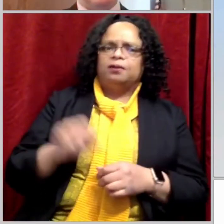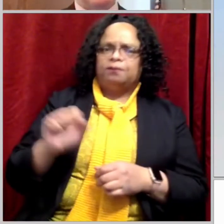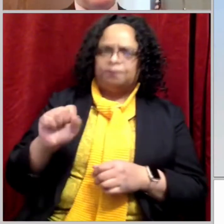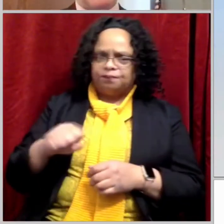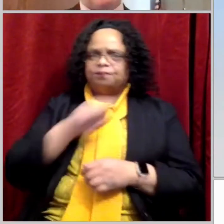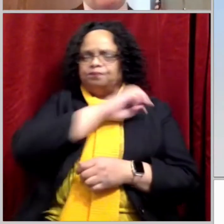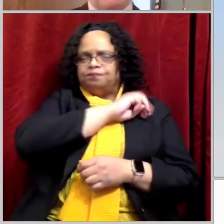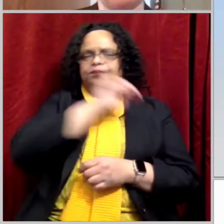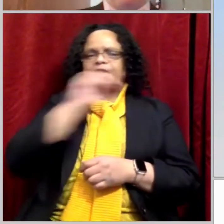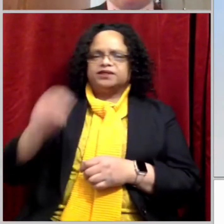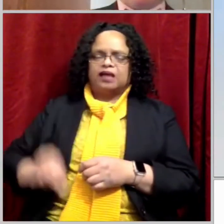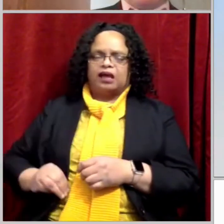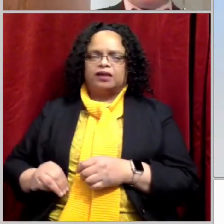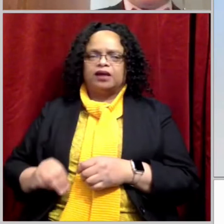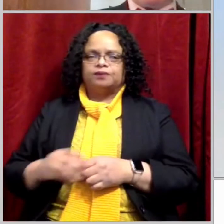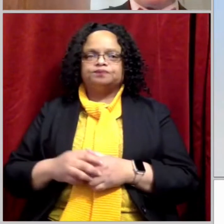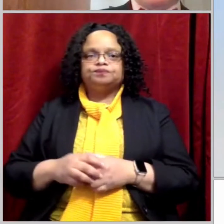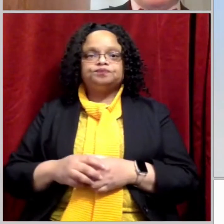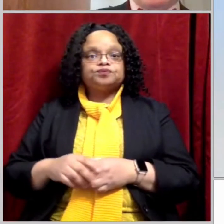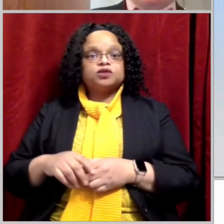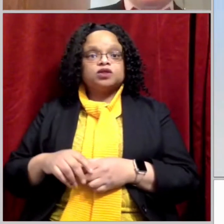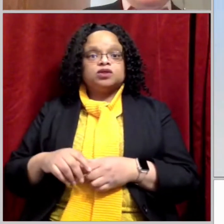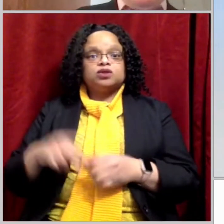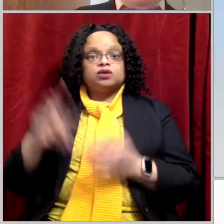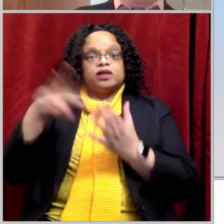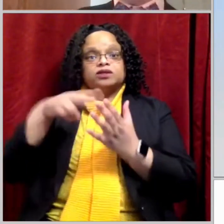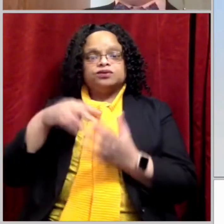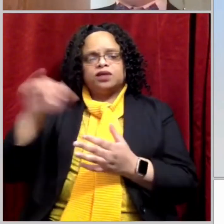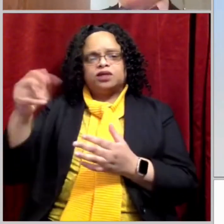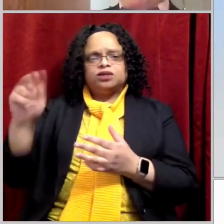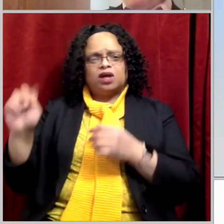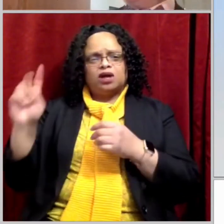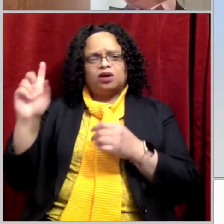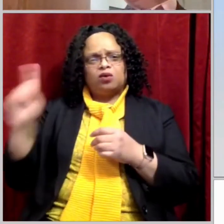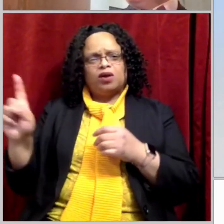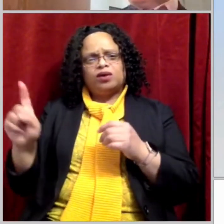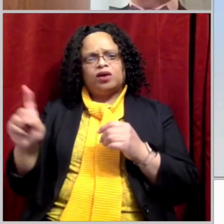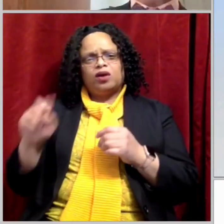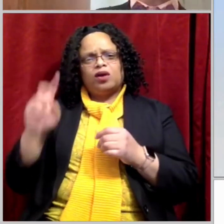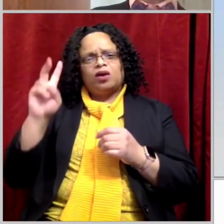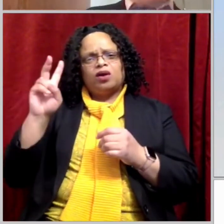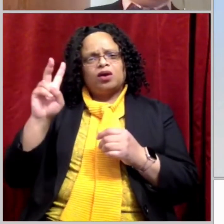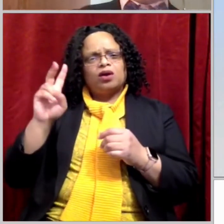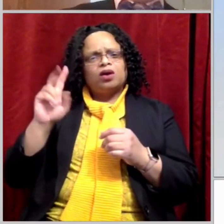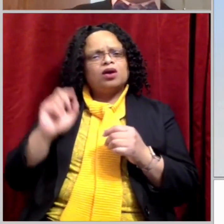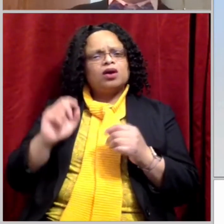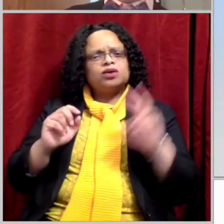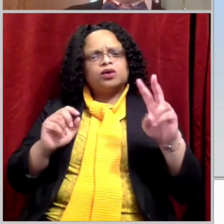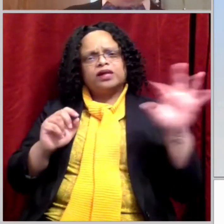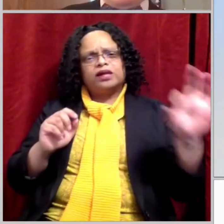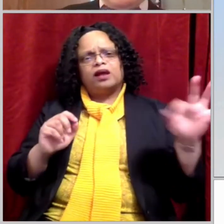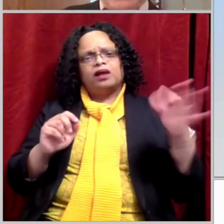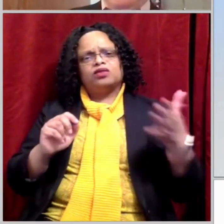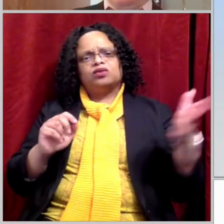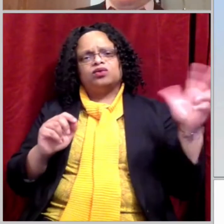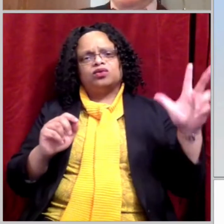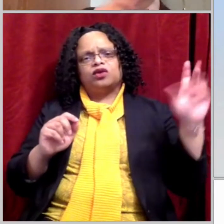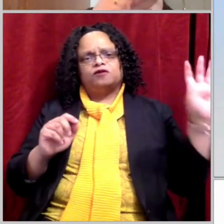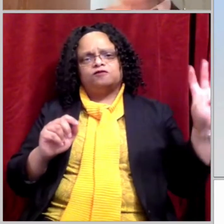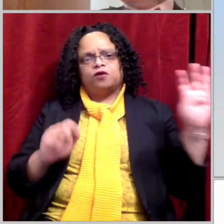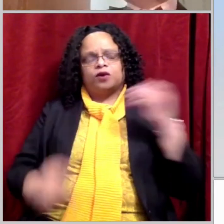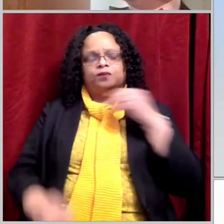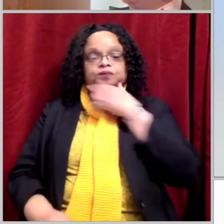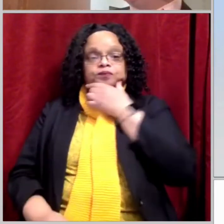John chapter 1, verse 29 through 34, where we're reading what John the Baptizer said.